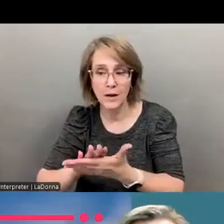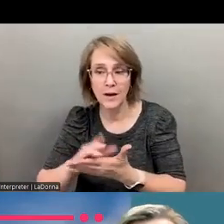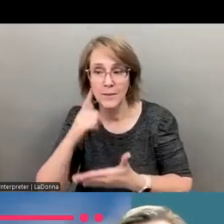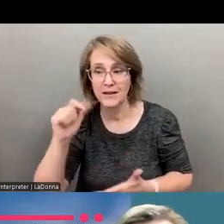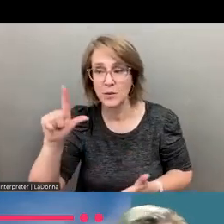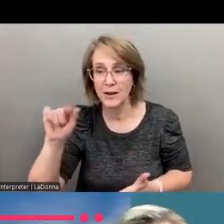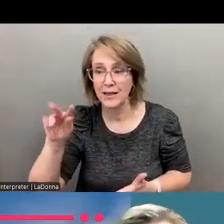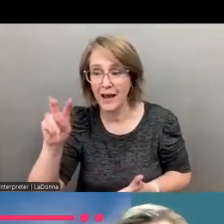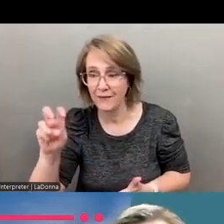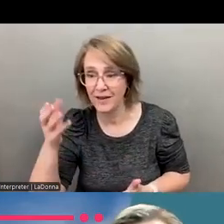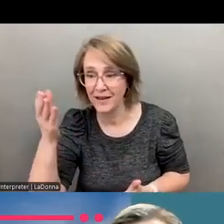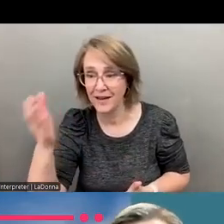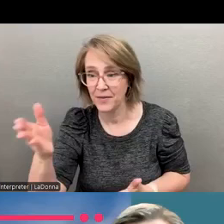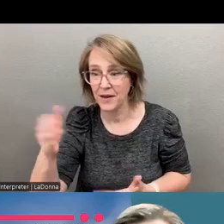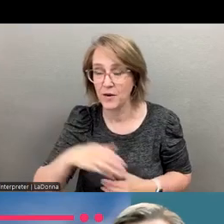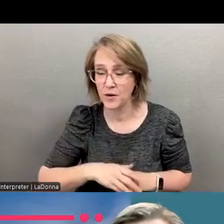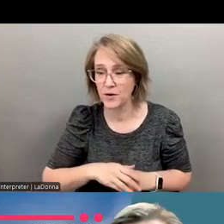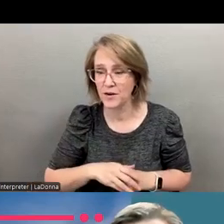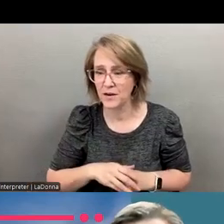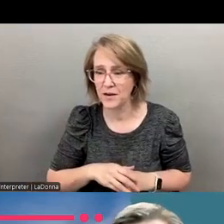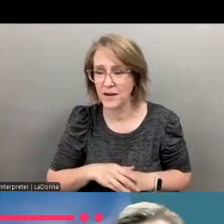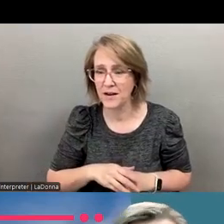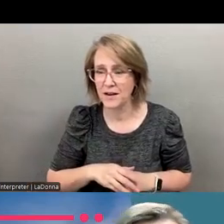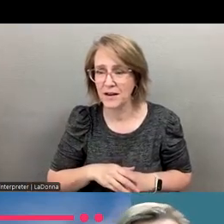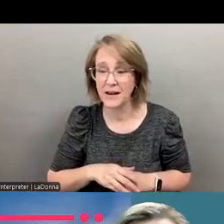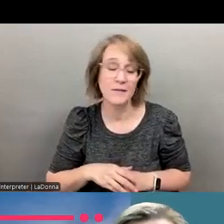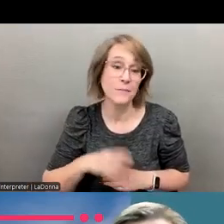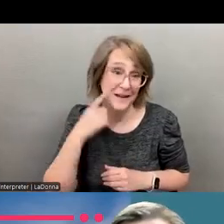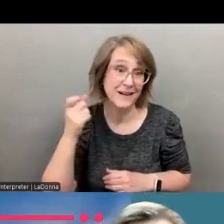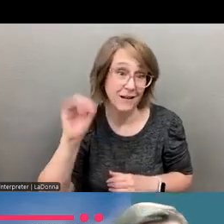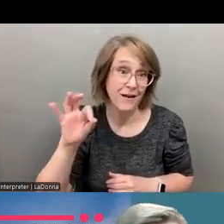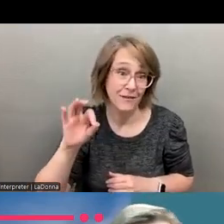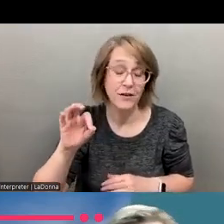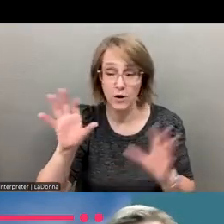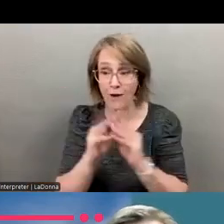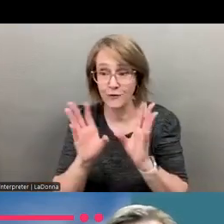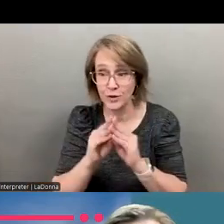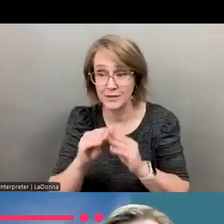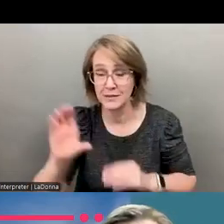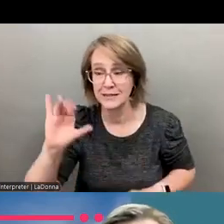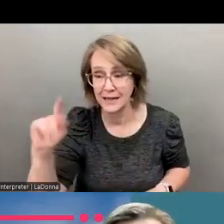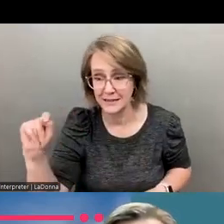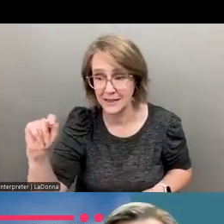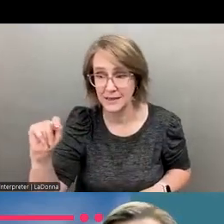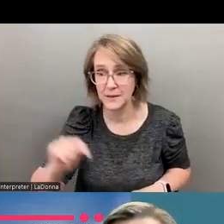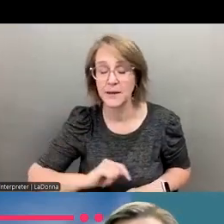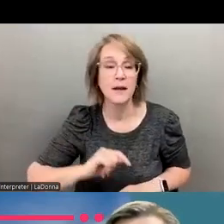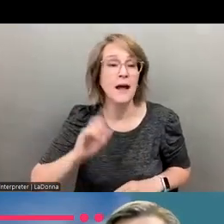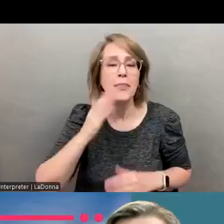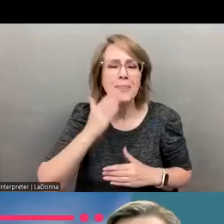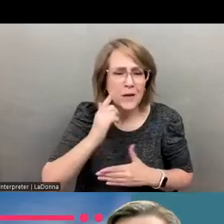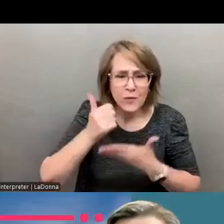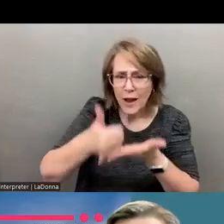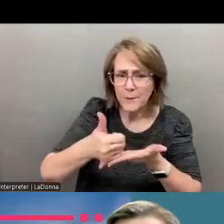hybrid meeting, uh, during that. Also really appreciate, um, all the comments in the chat, helping support, uh, some